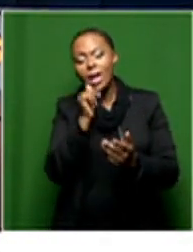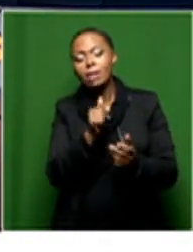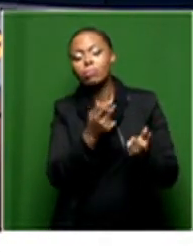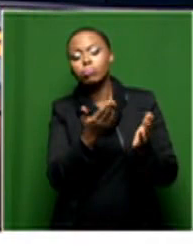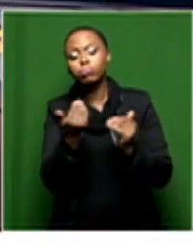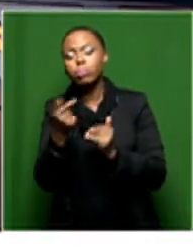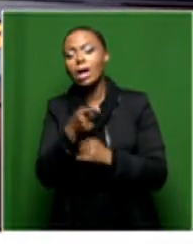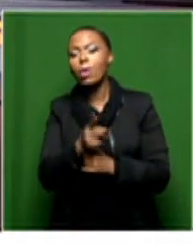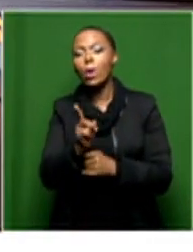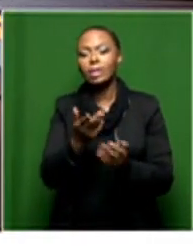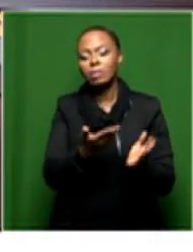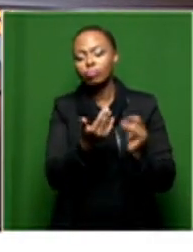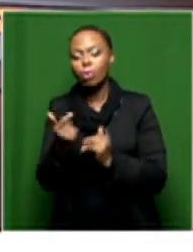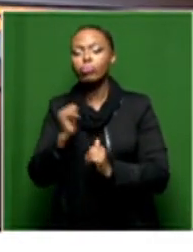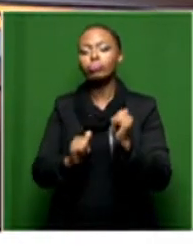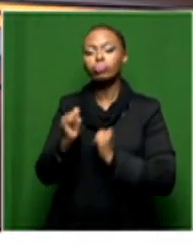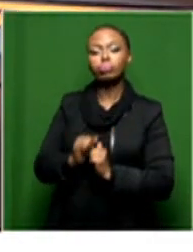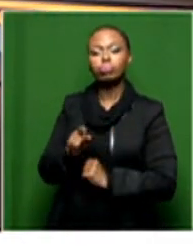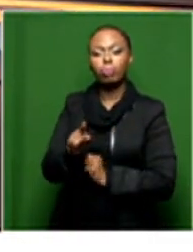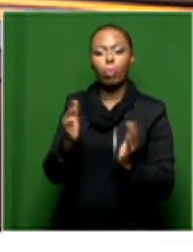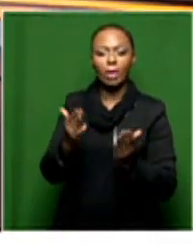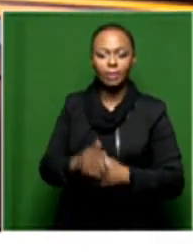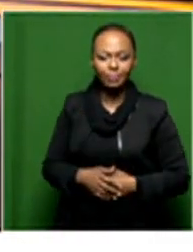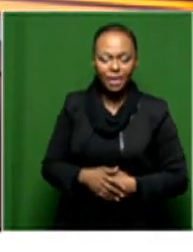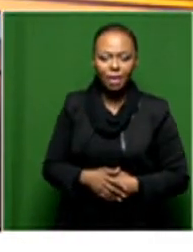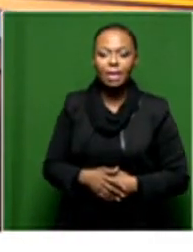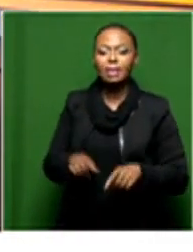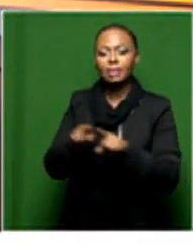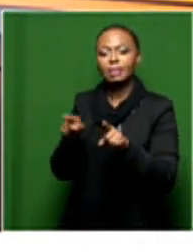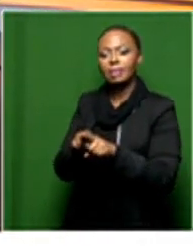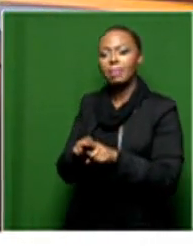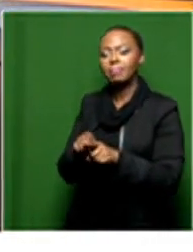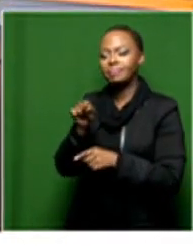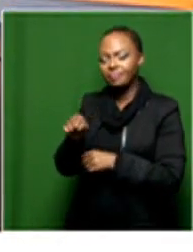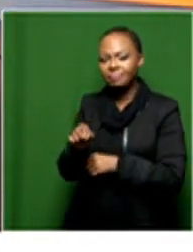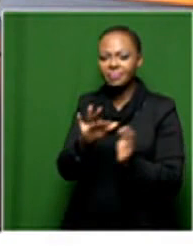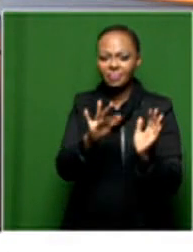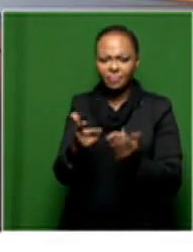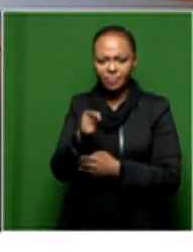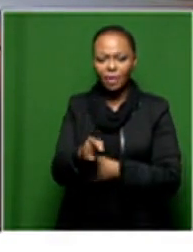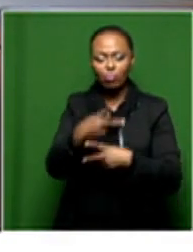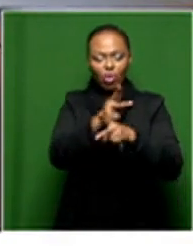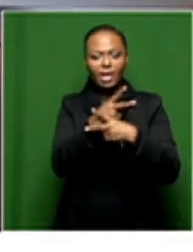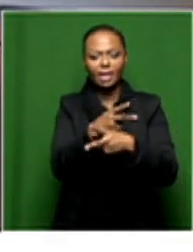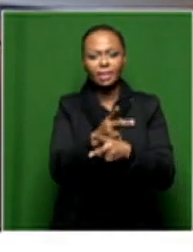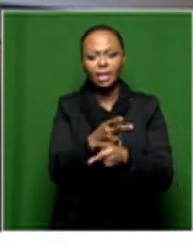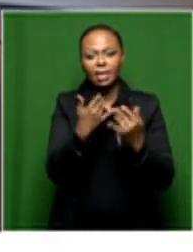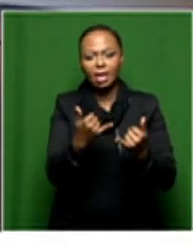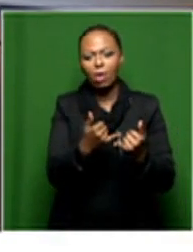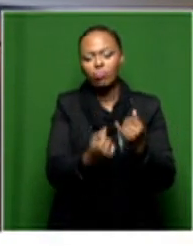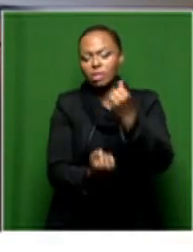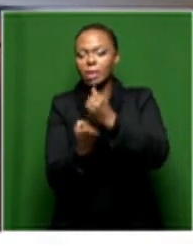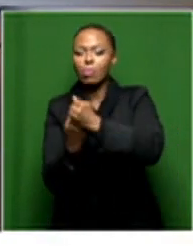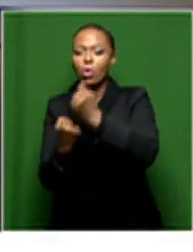And just before I let you go, I would like you to talk about, you know, the reception that, you know, this production has received